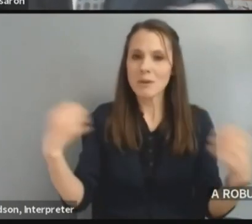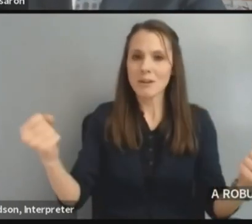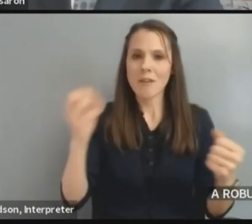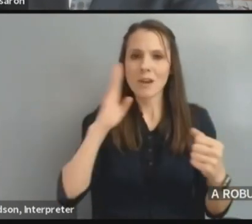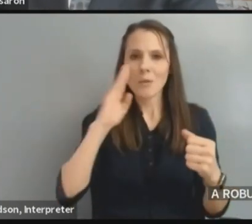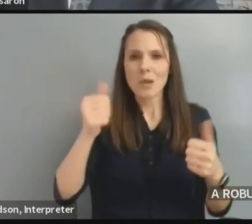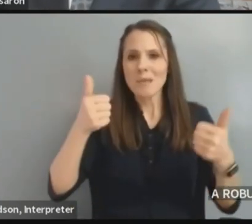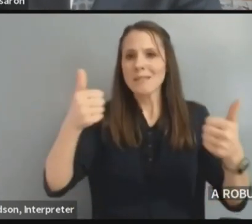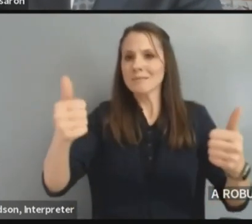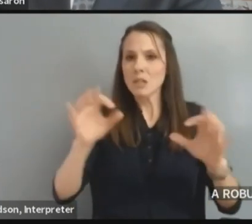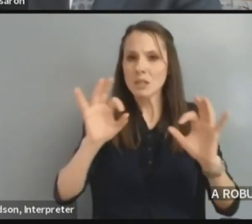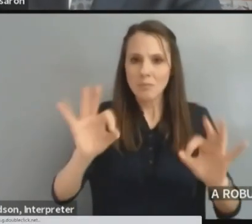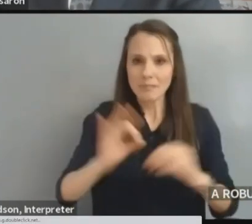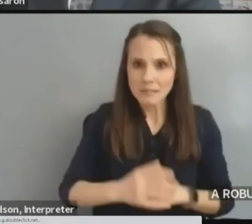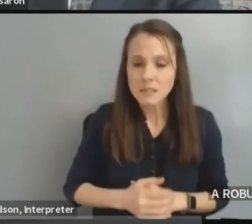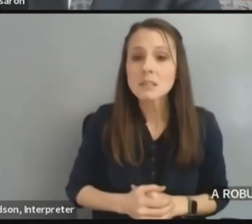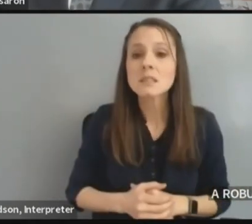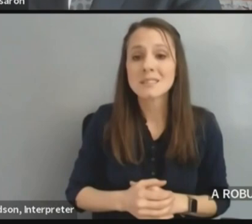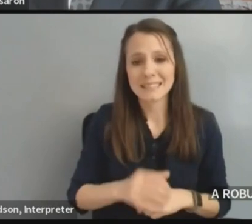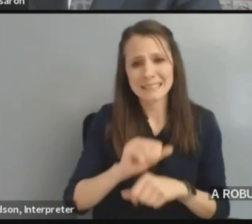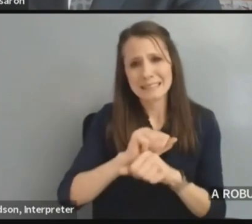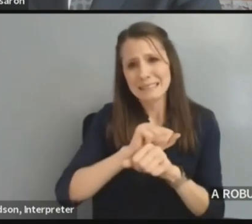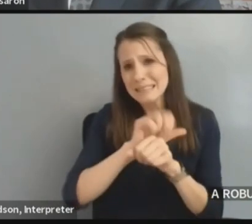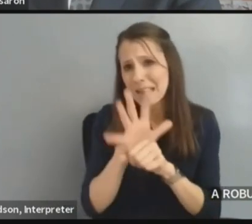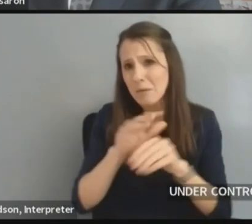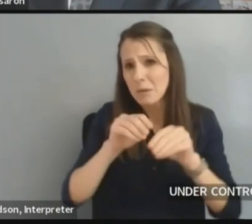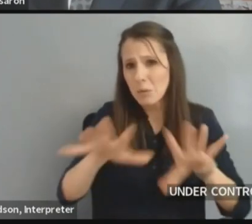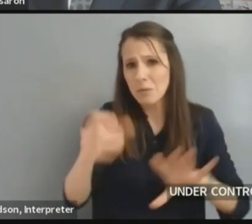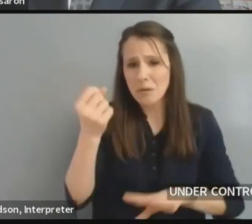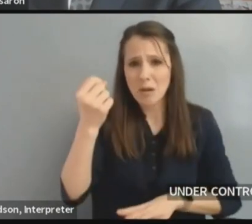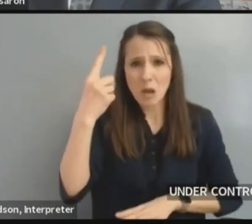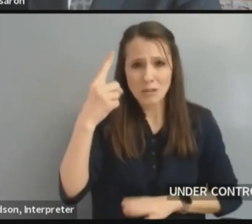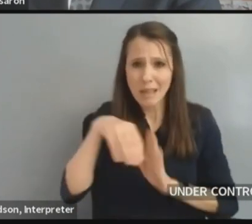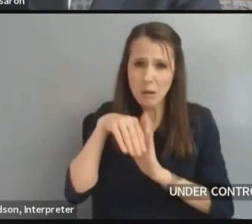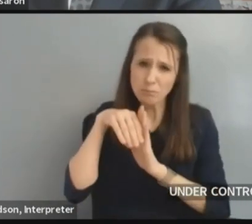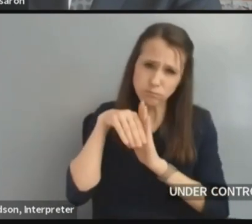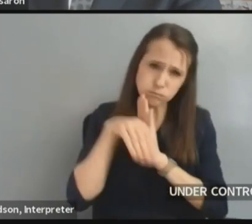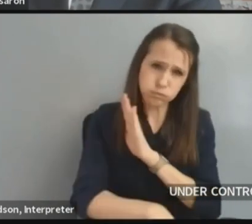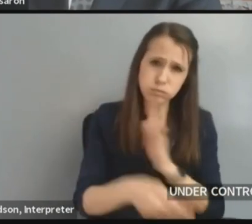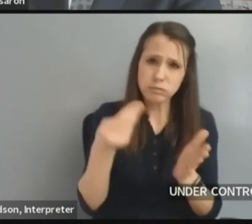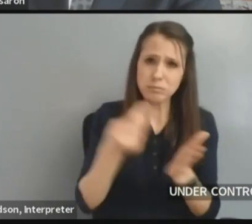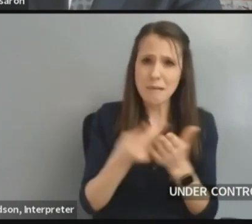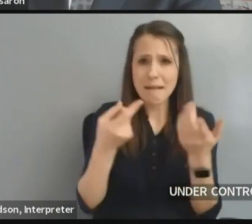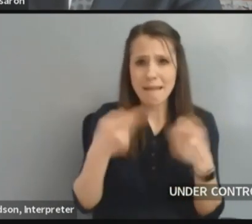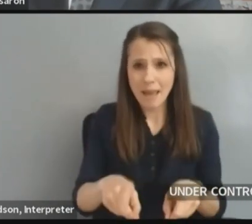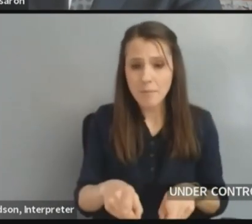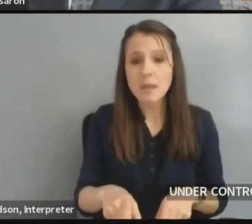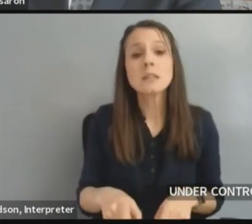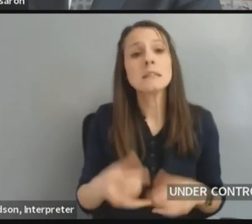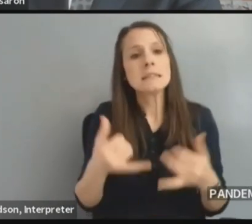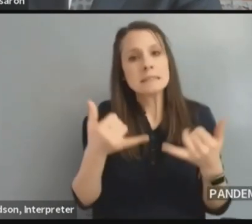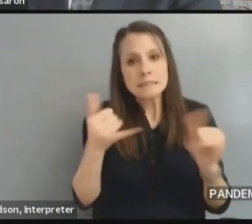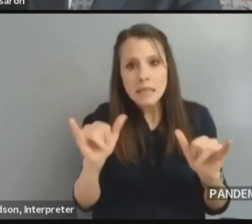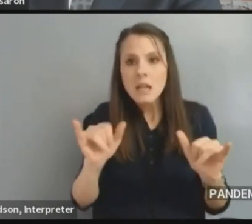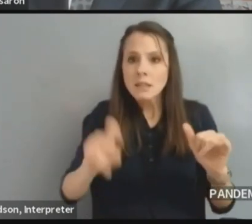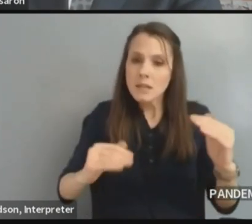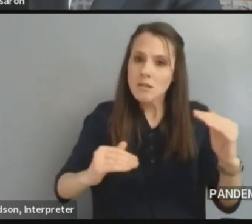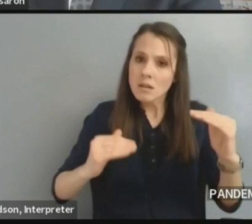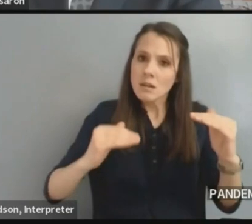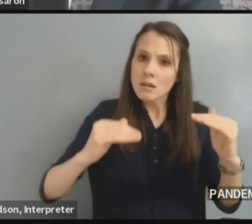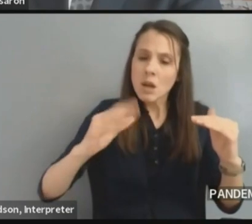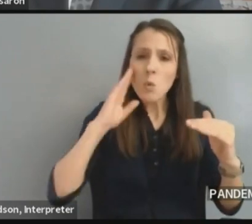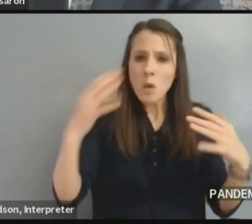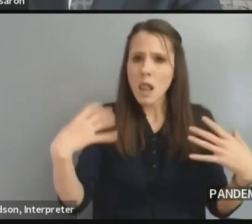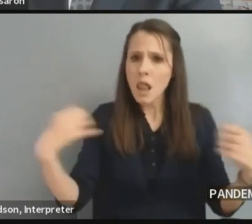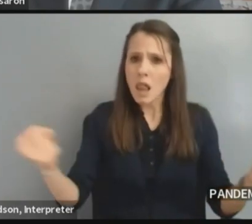The pandemic created a sharp plunge into recession. Even with healthy growth, we are looking at a multi-year recovery process.